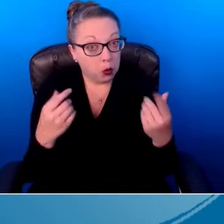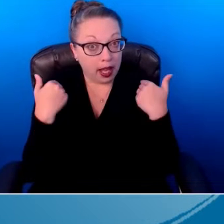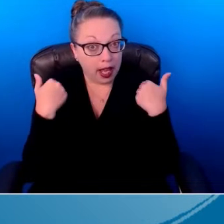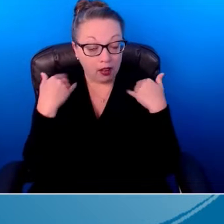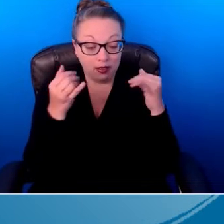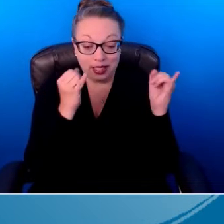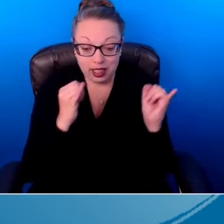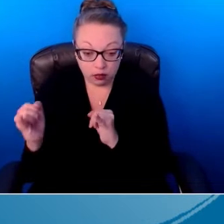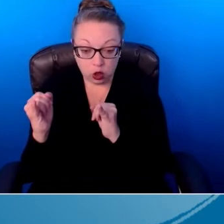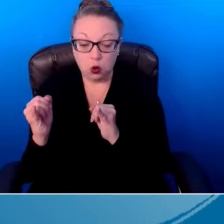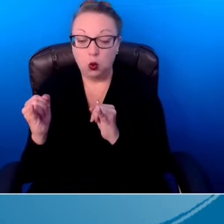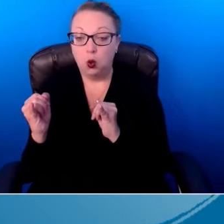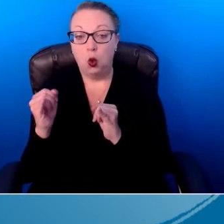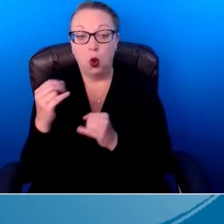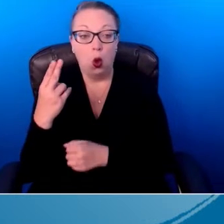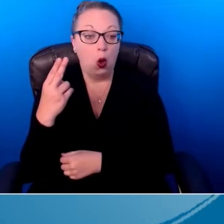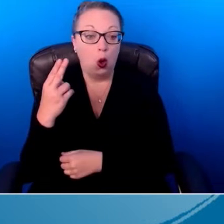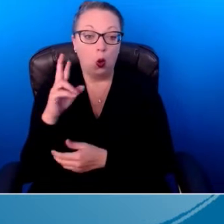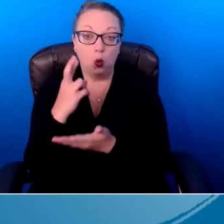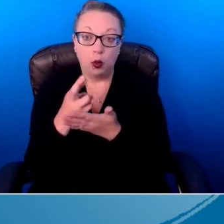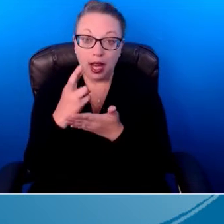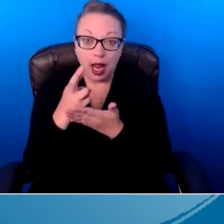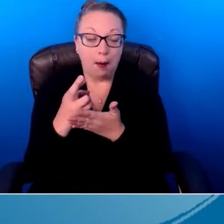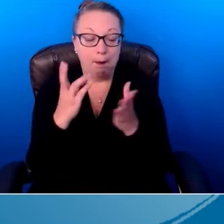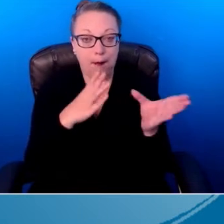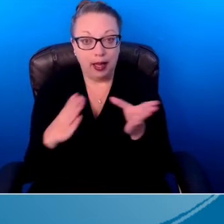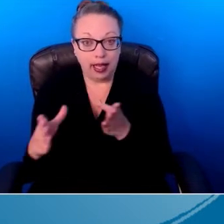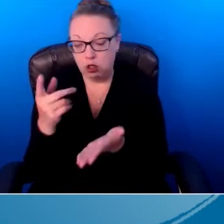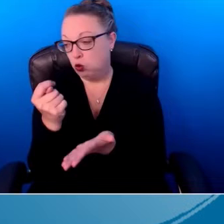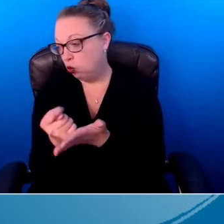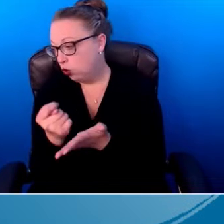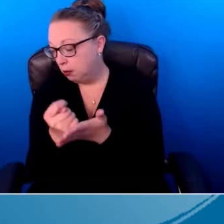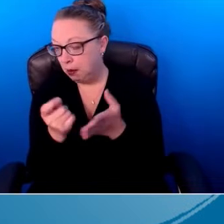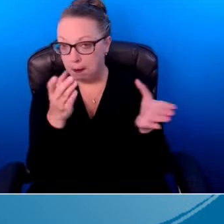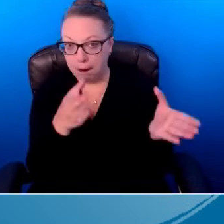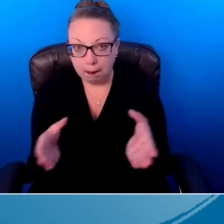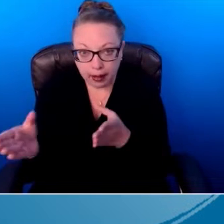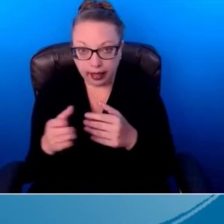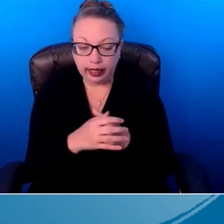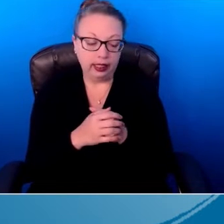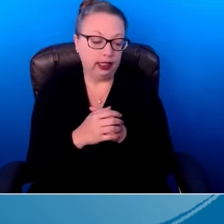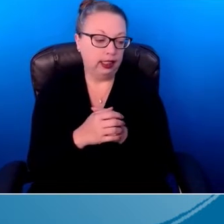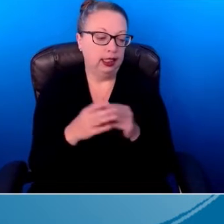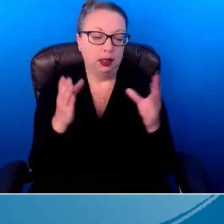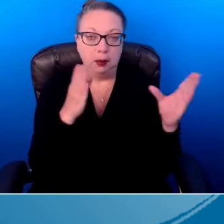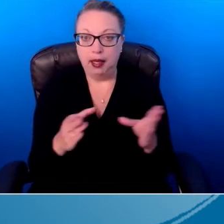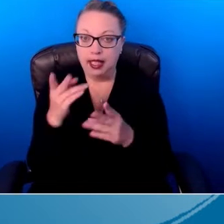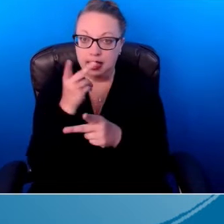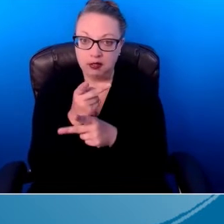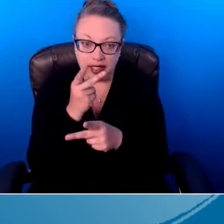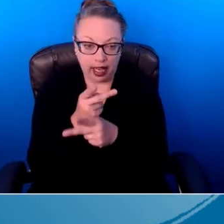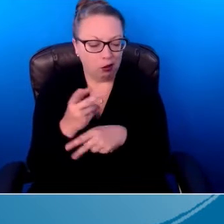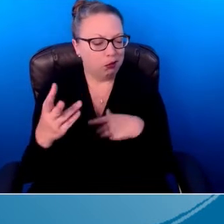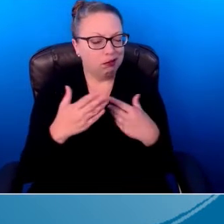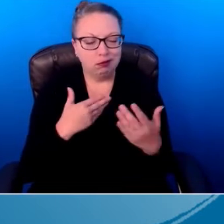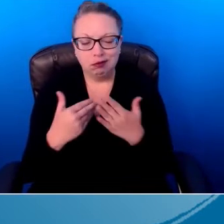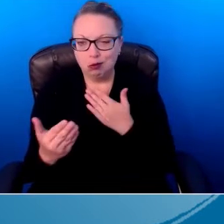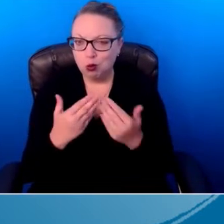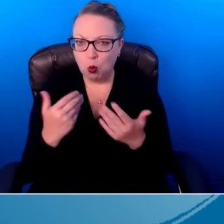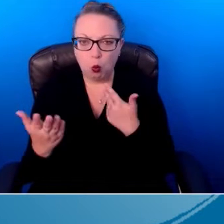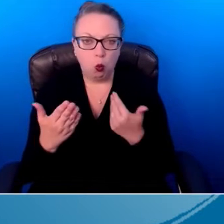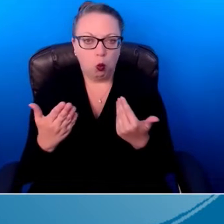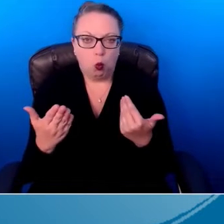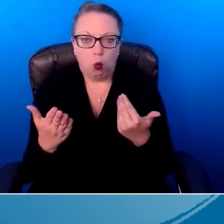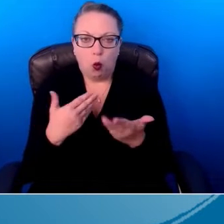habilitation plans or treatment plans or plans of care that you use. But regardless of what the planning